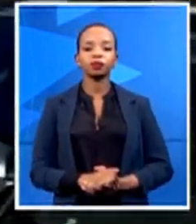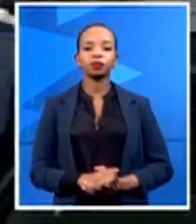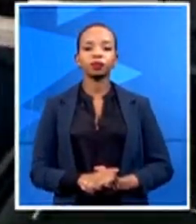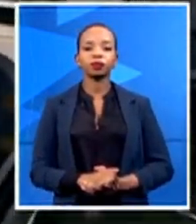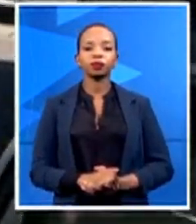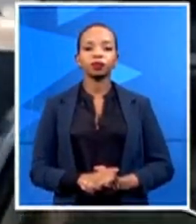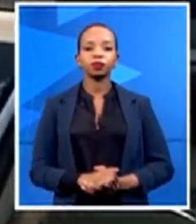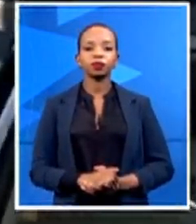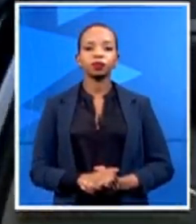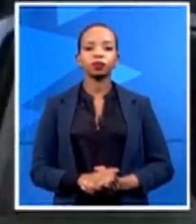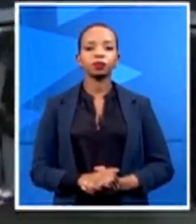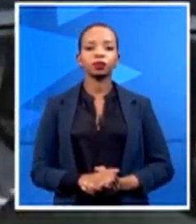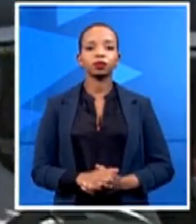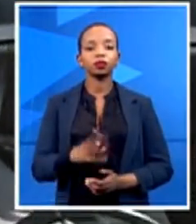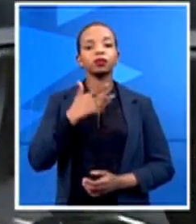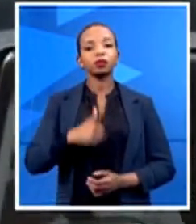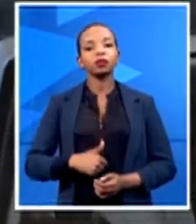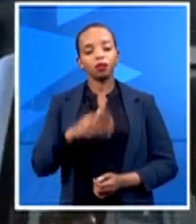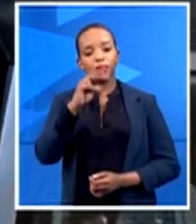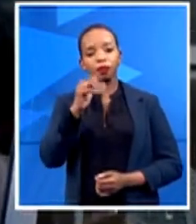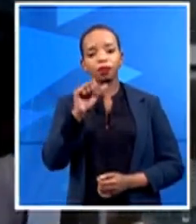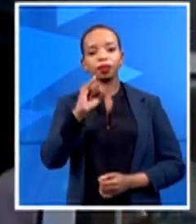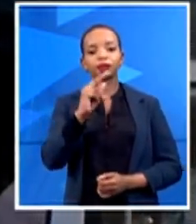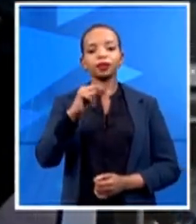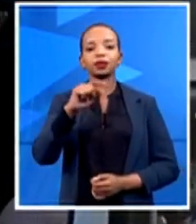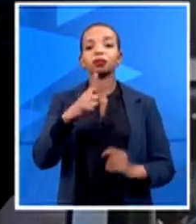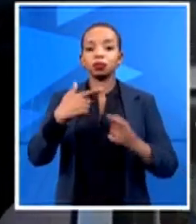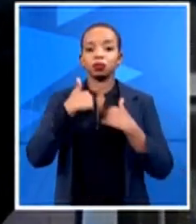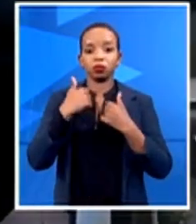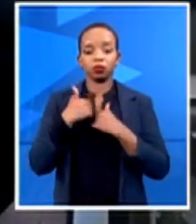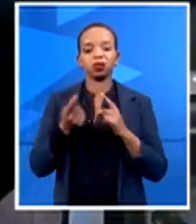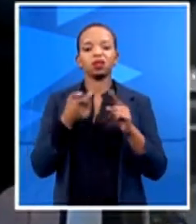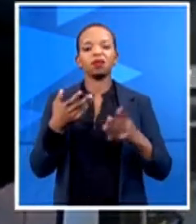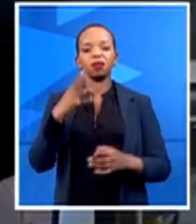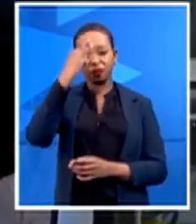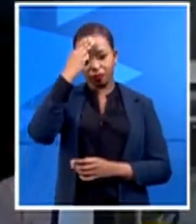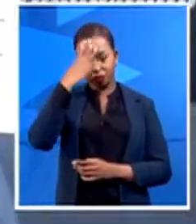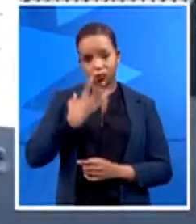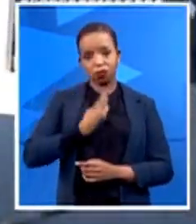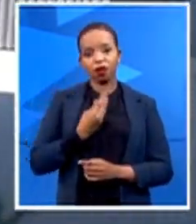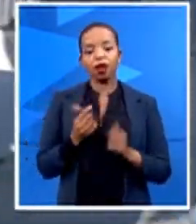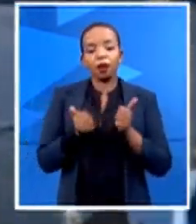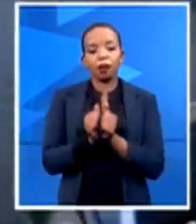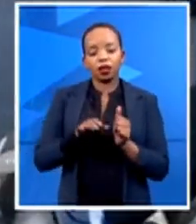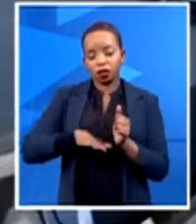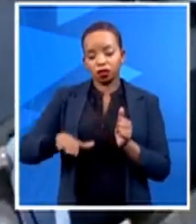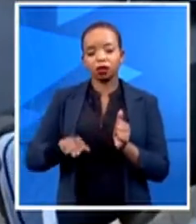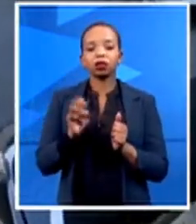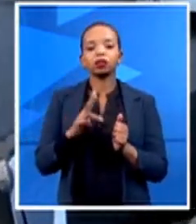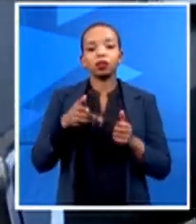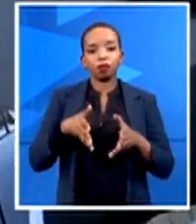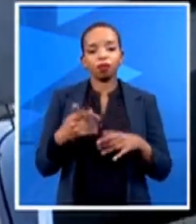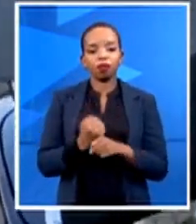I support two children and my partner with the money that I earn here in Sassol. So after the start of